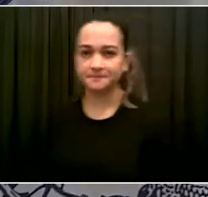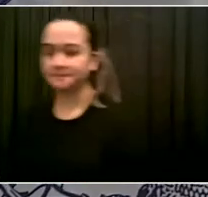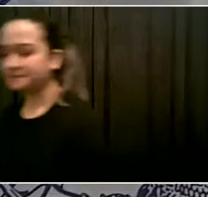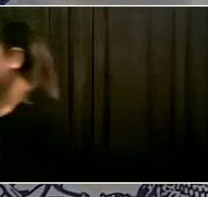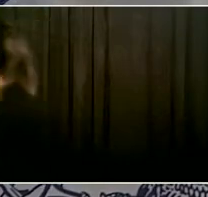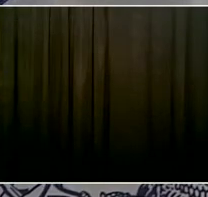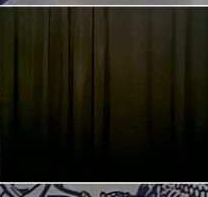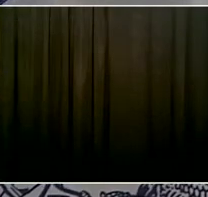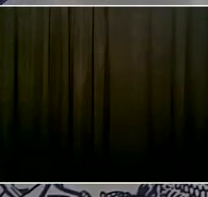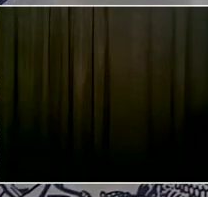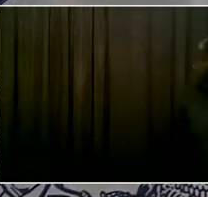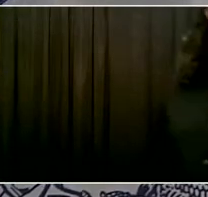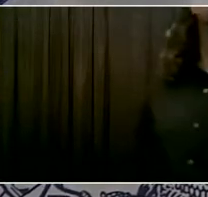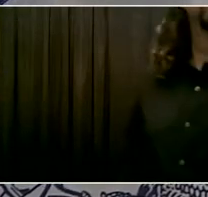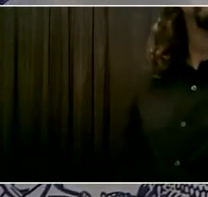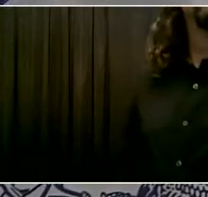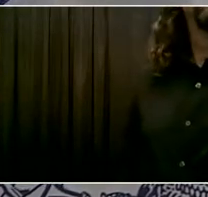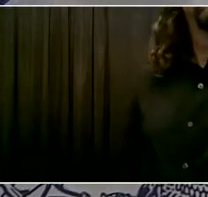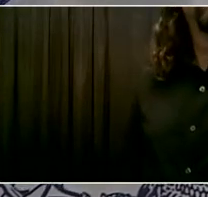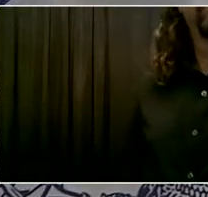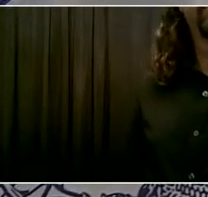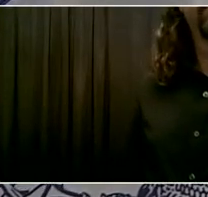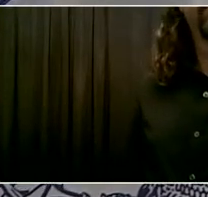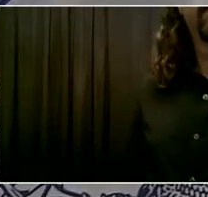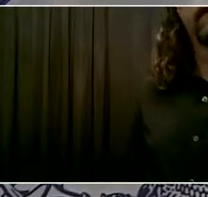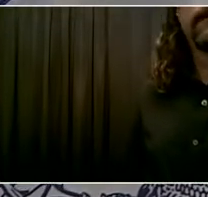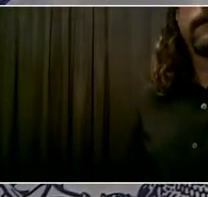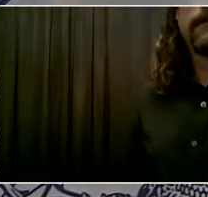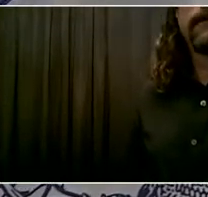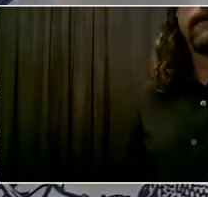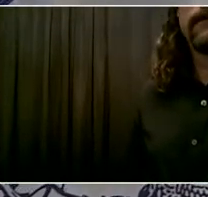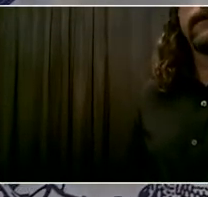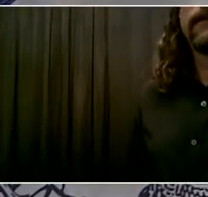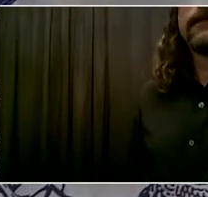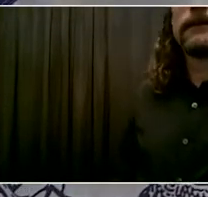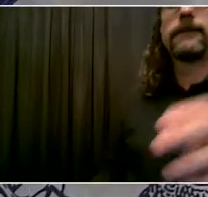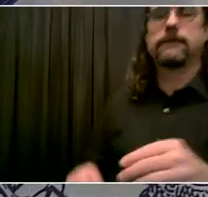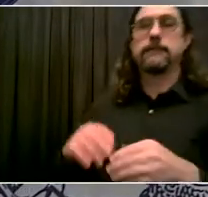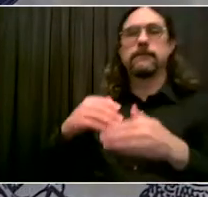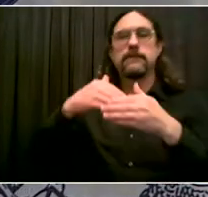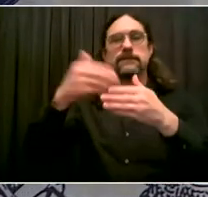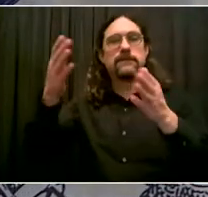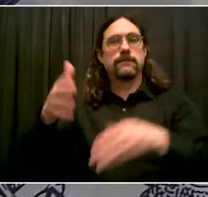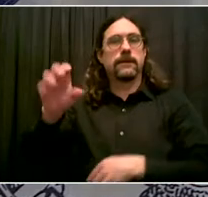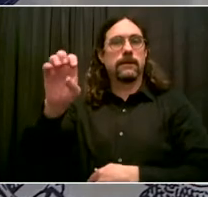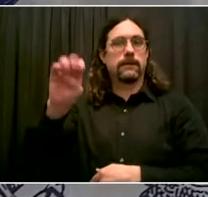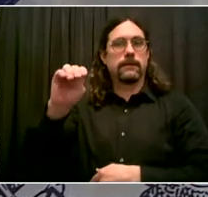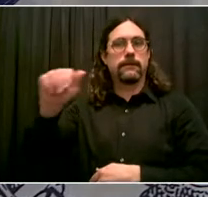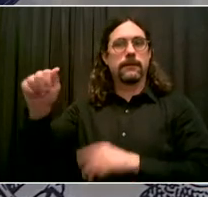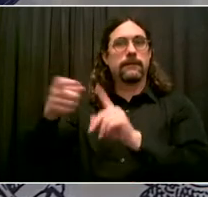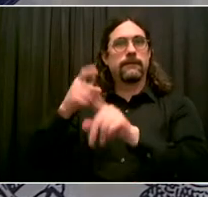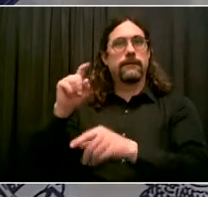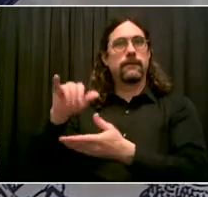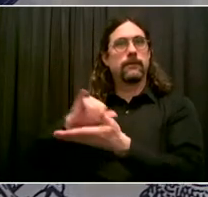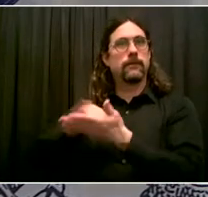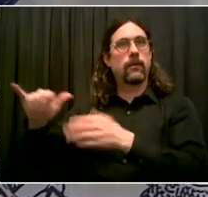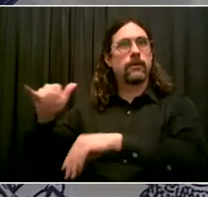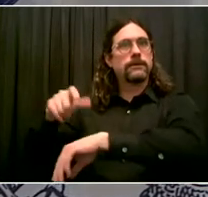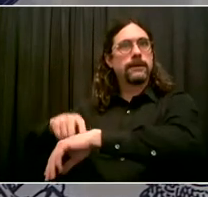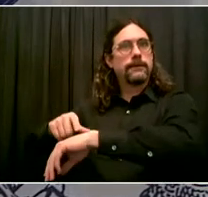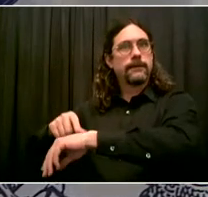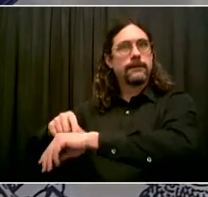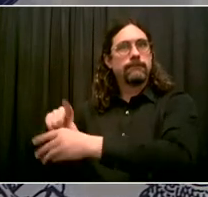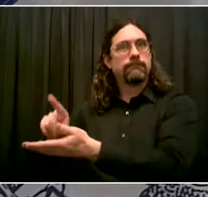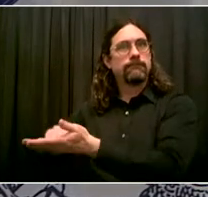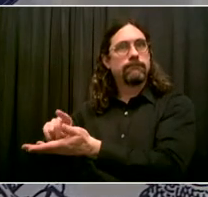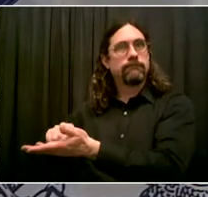Emma? Hi. Good morning, Mayor. Sorry about that. Hey. I wanted to ask, first of all, with the vaccine, how do you feel emotionally right now? Have